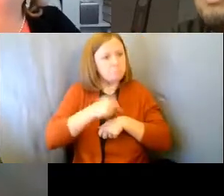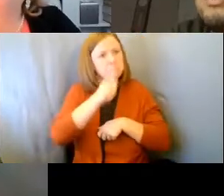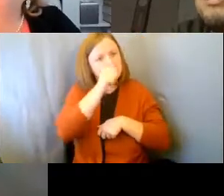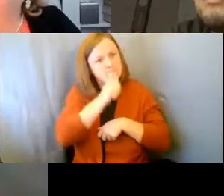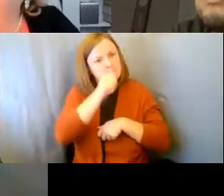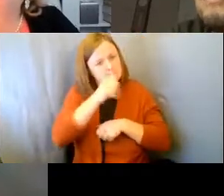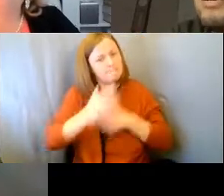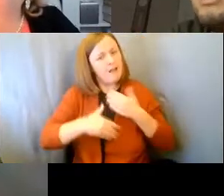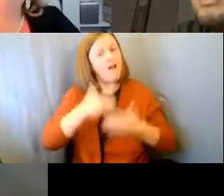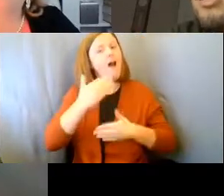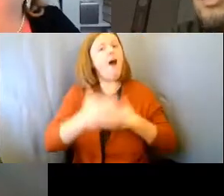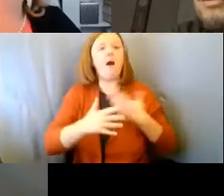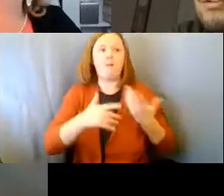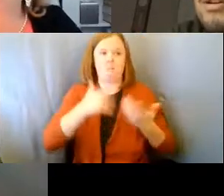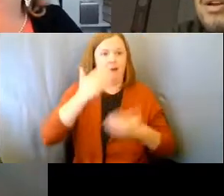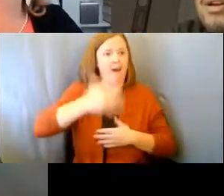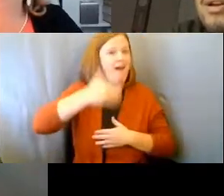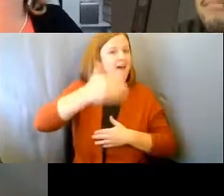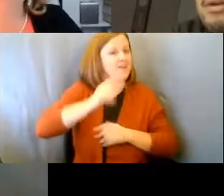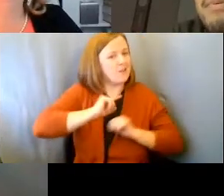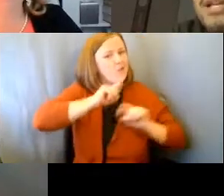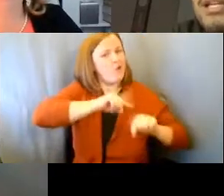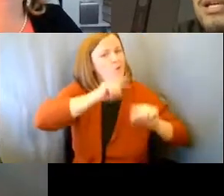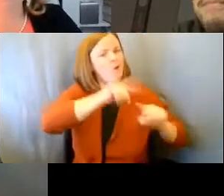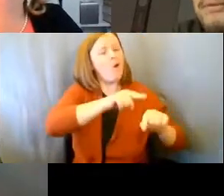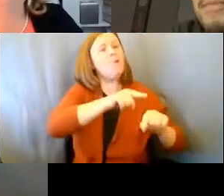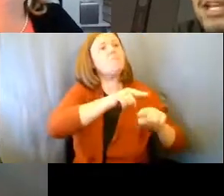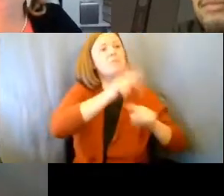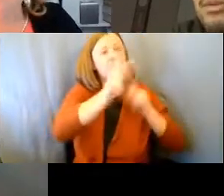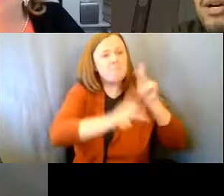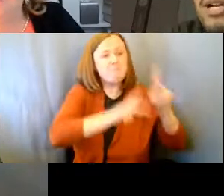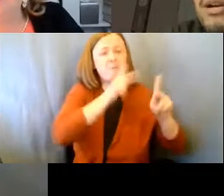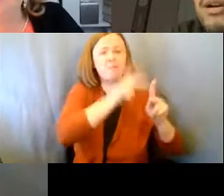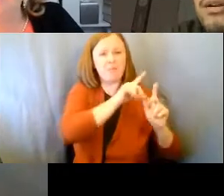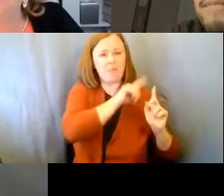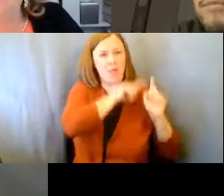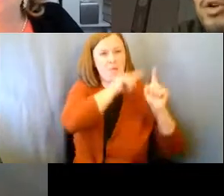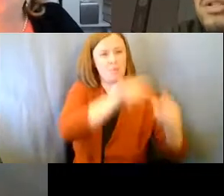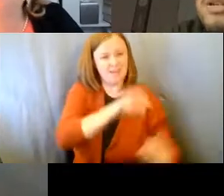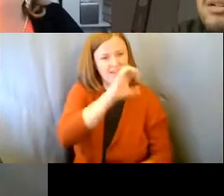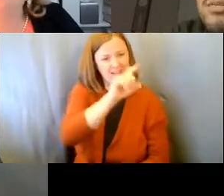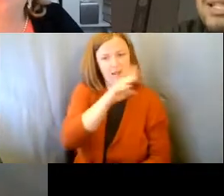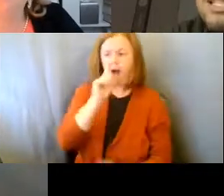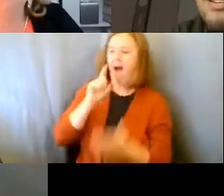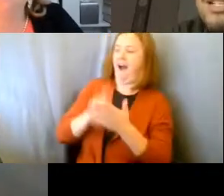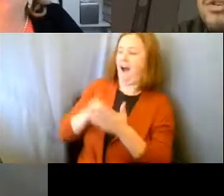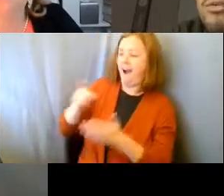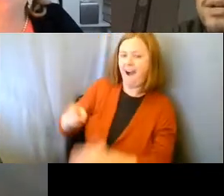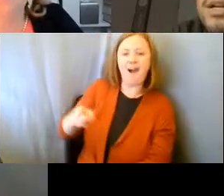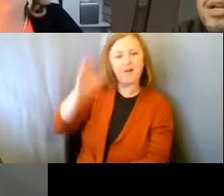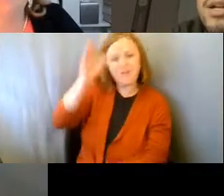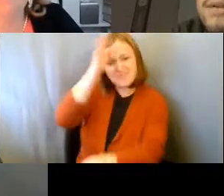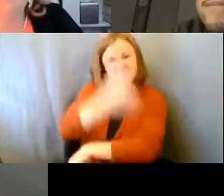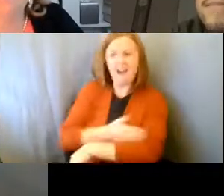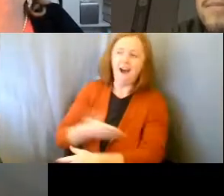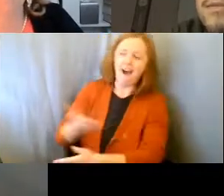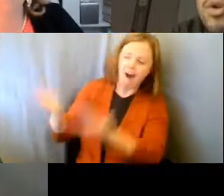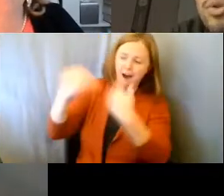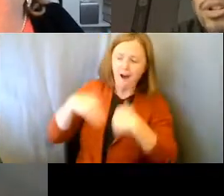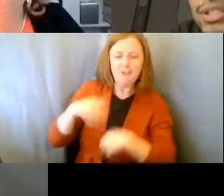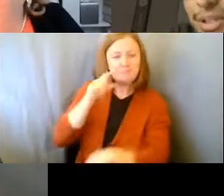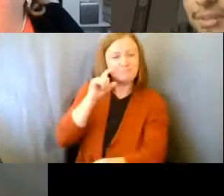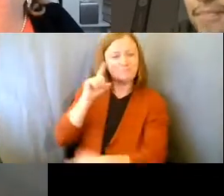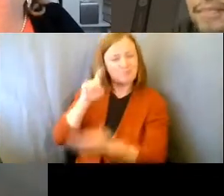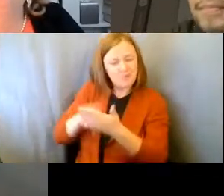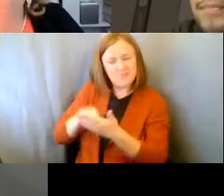transition, but after a while, the individuals that attended that club got to know her son and